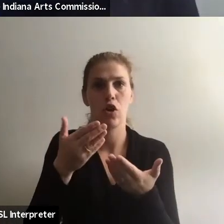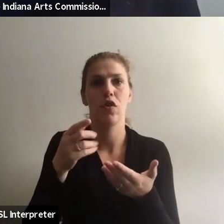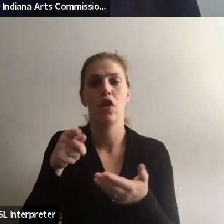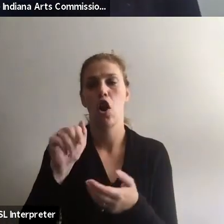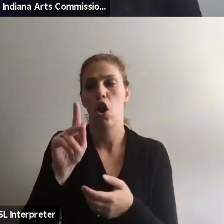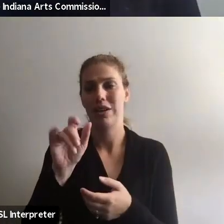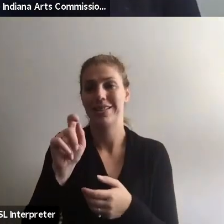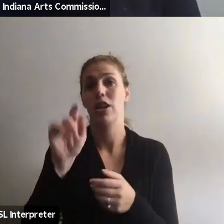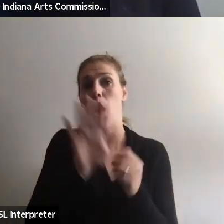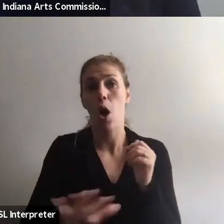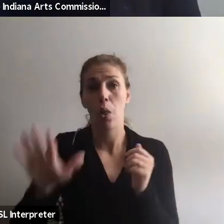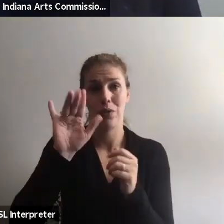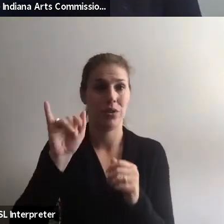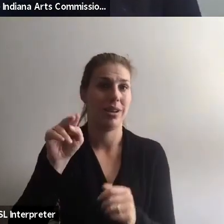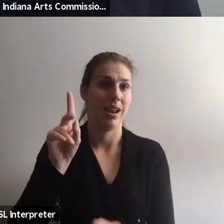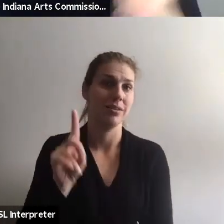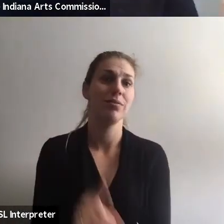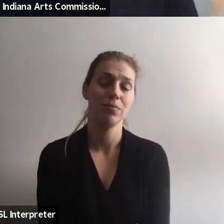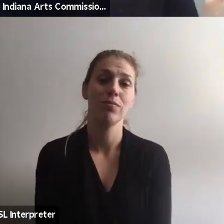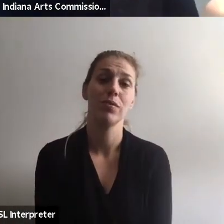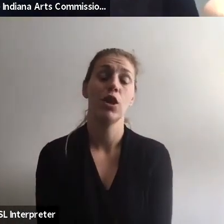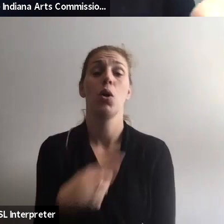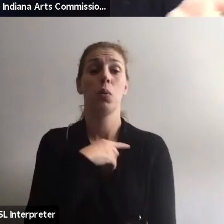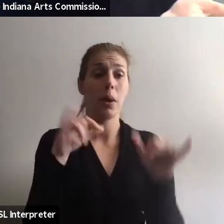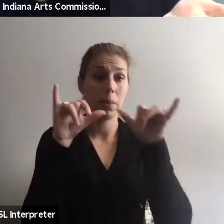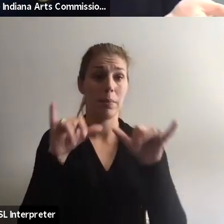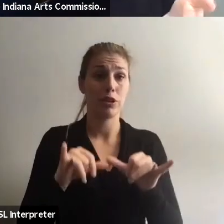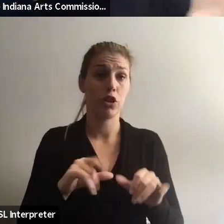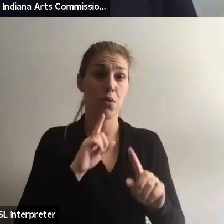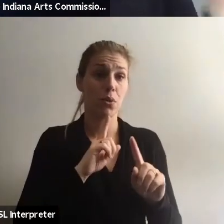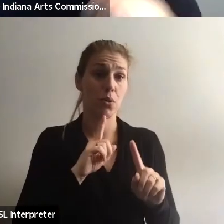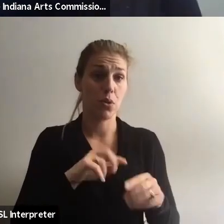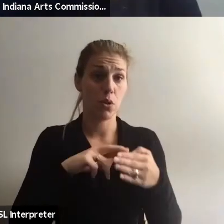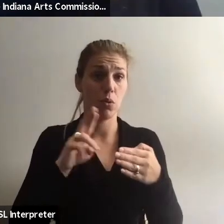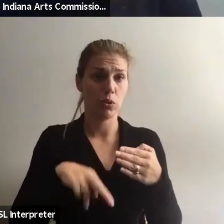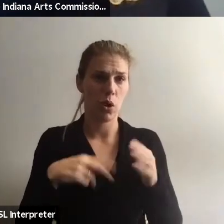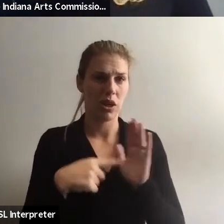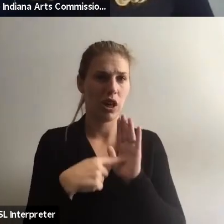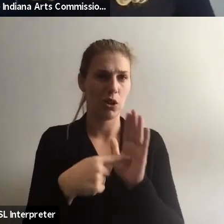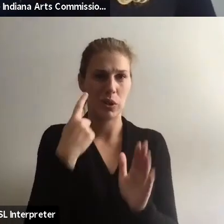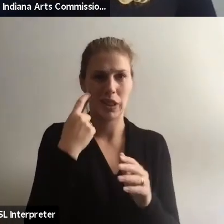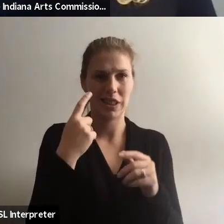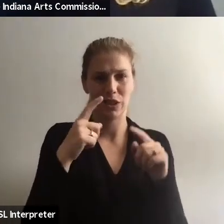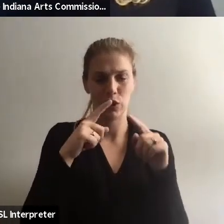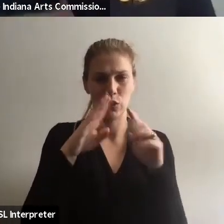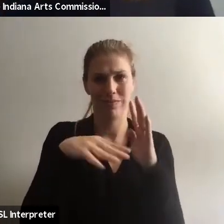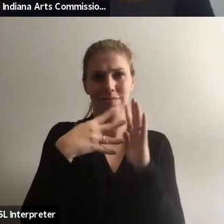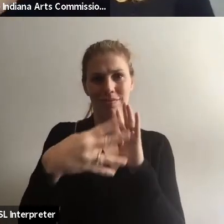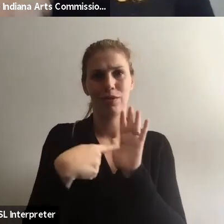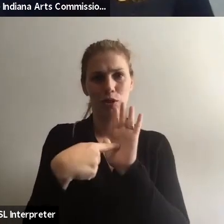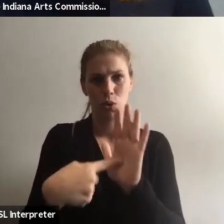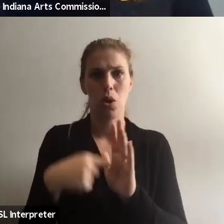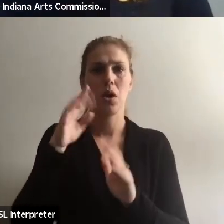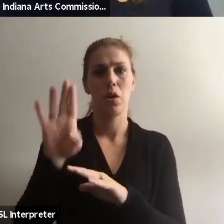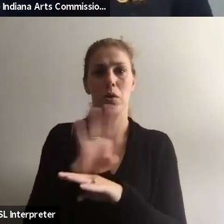Indiana, all artists well in Indiana. Uh, we measured the results of this program. I kind of showed you on the screen briefly, um, their